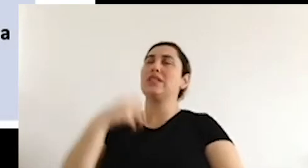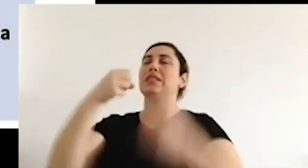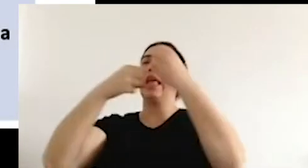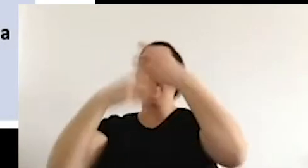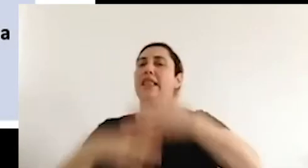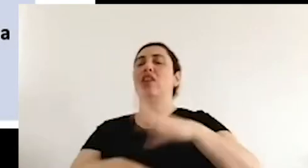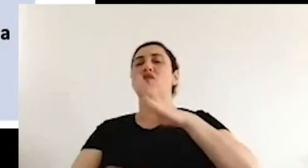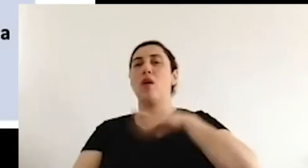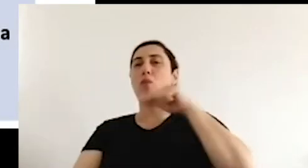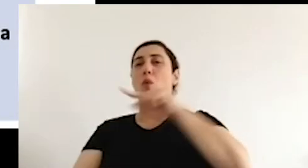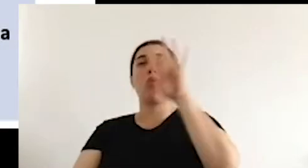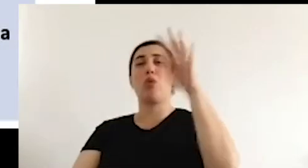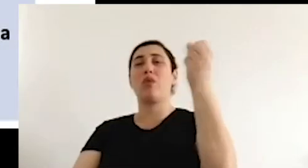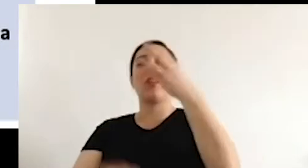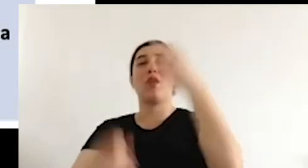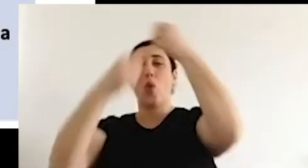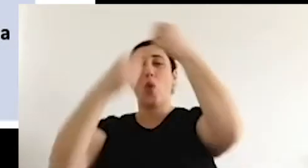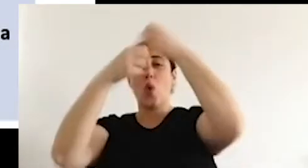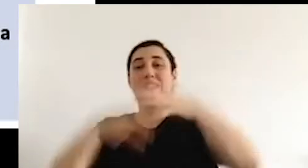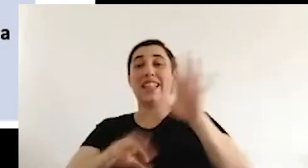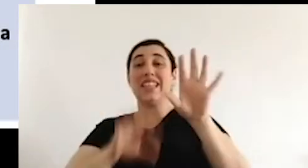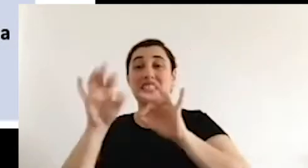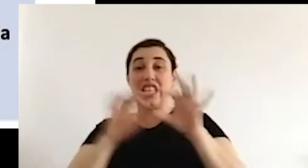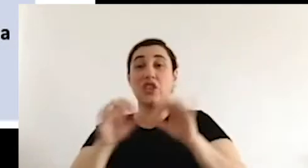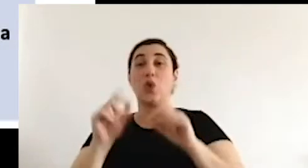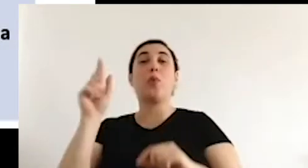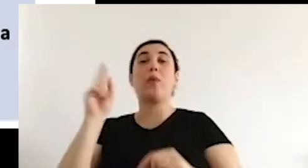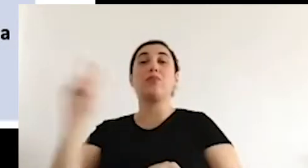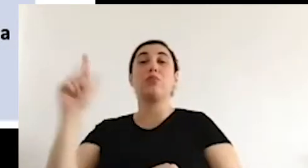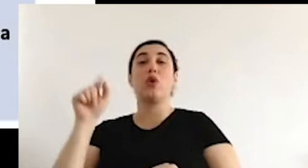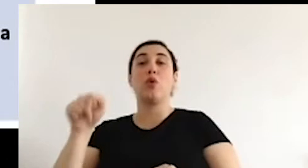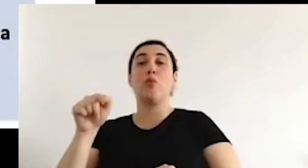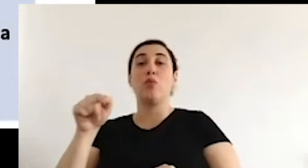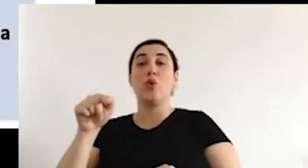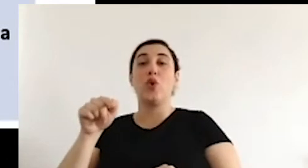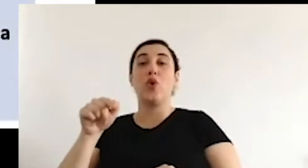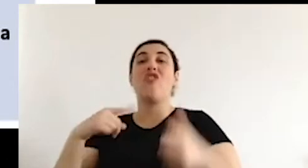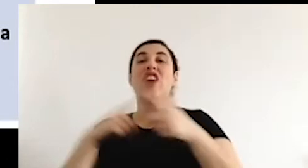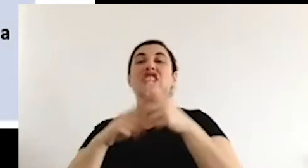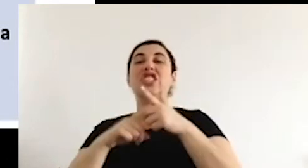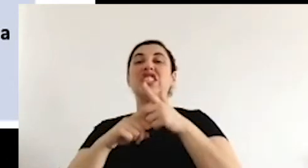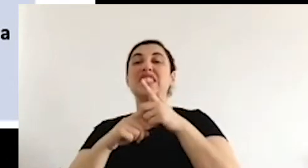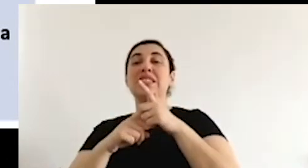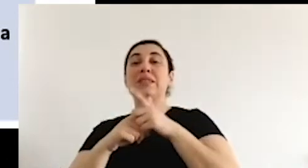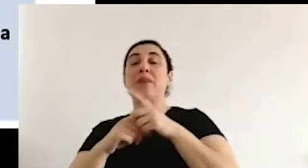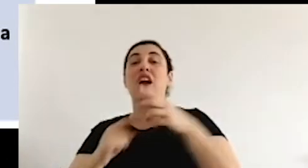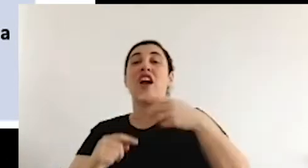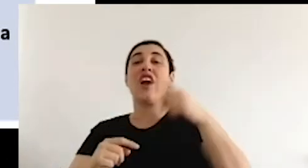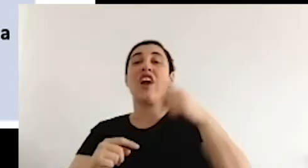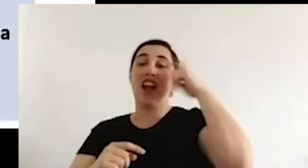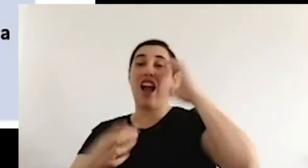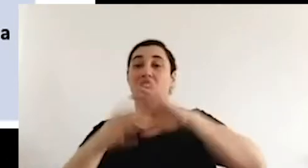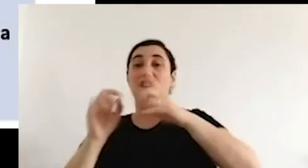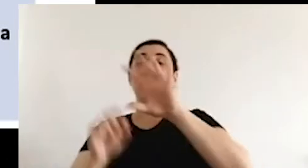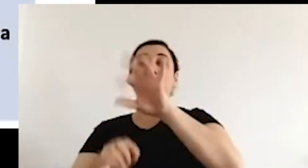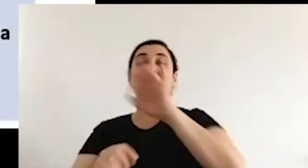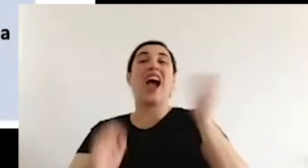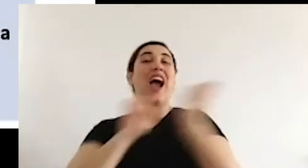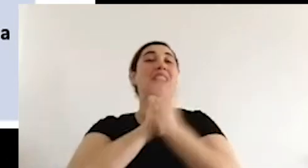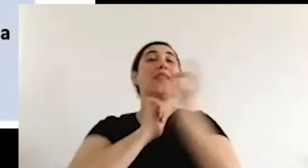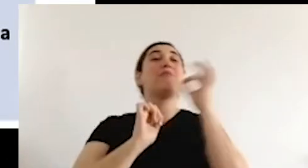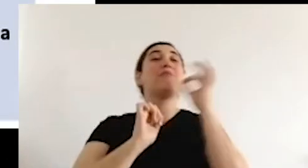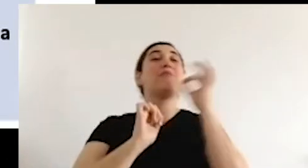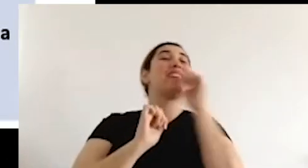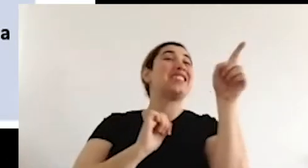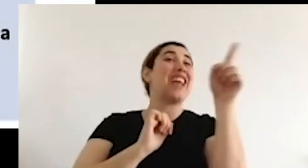14 features of eternal fascism. And he also used the